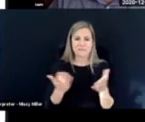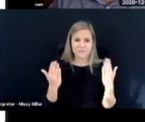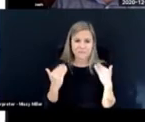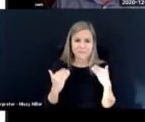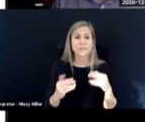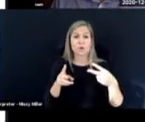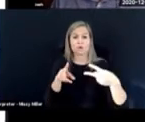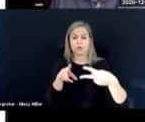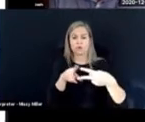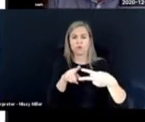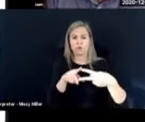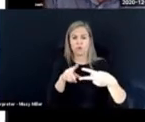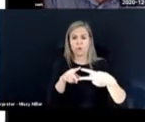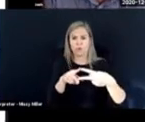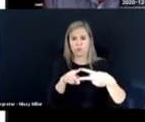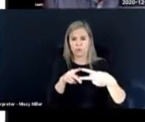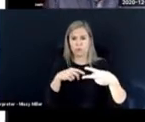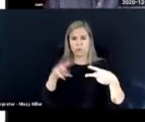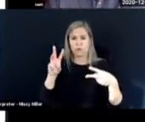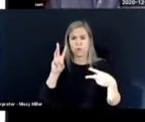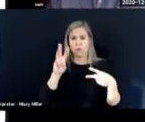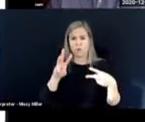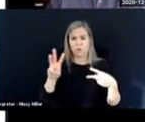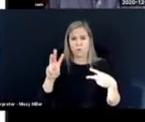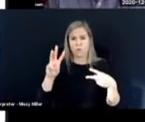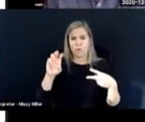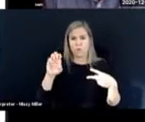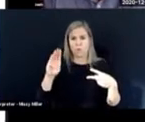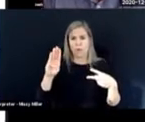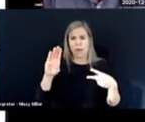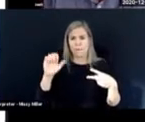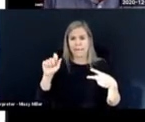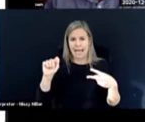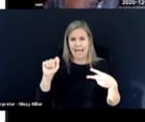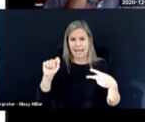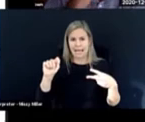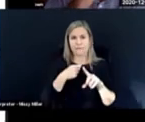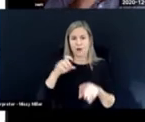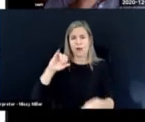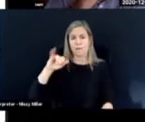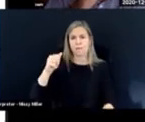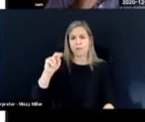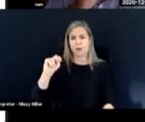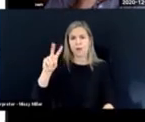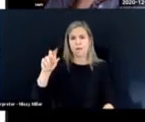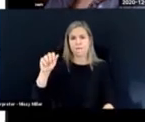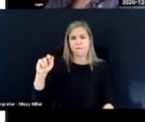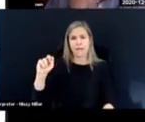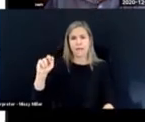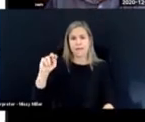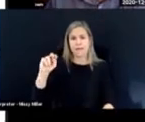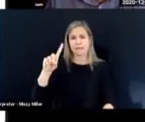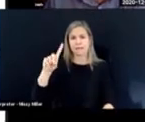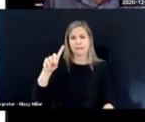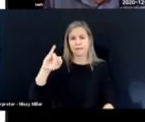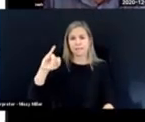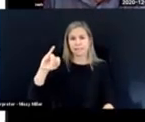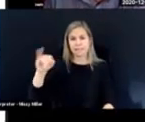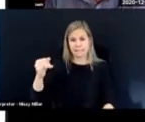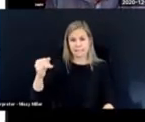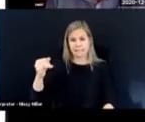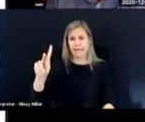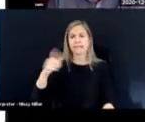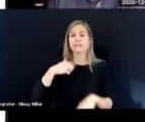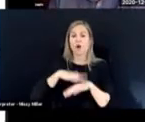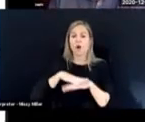Remarkable Conversations. I would recommend two fantastic webcasts by Jan van Dijk on the Perkins